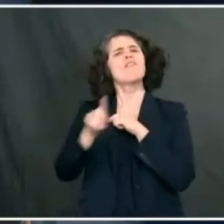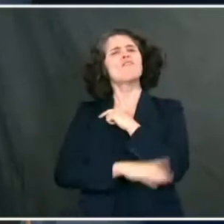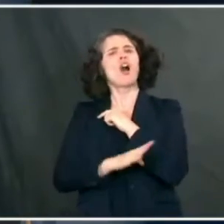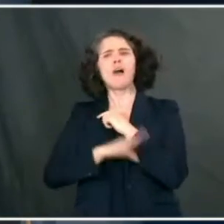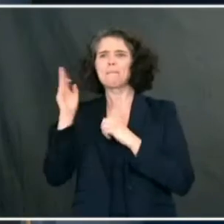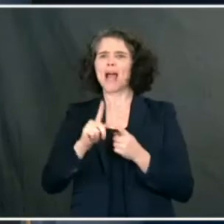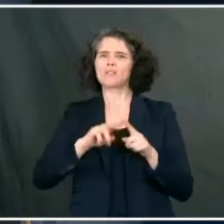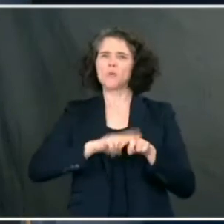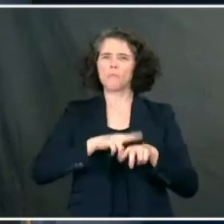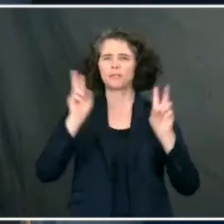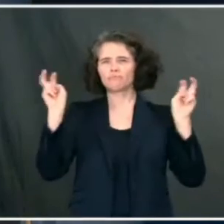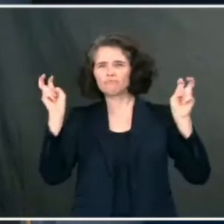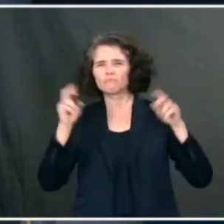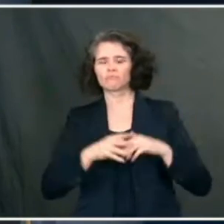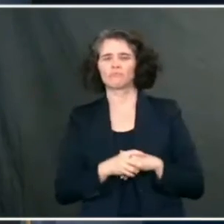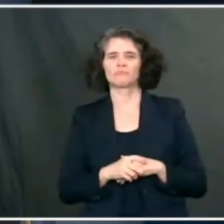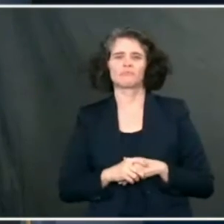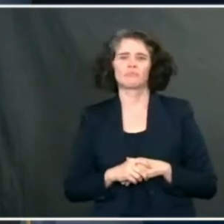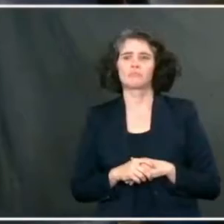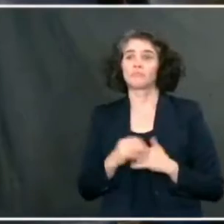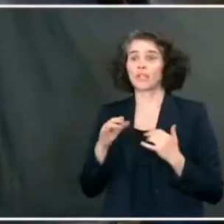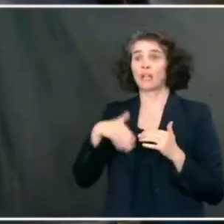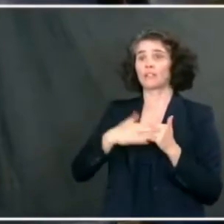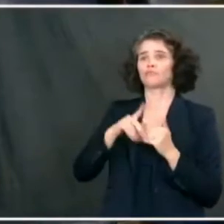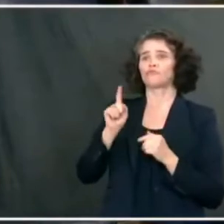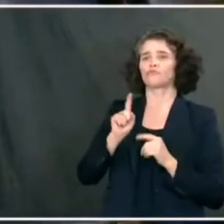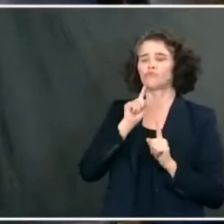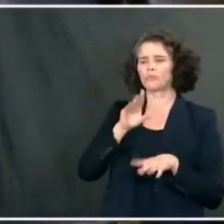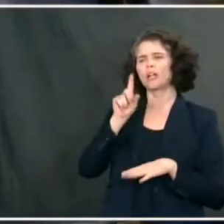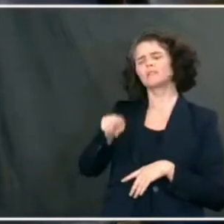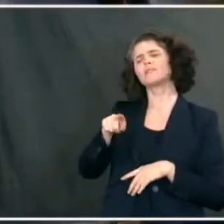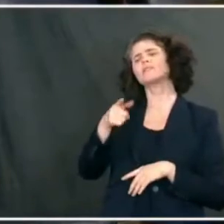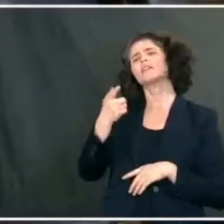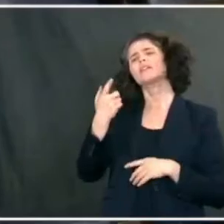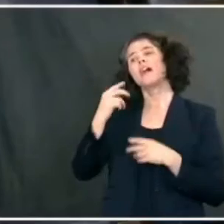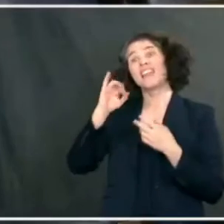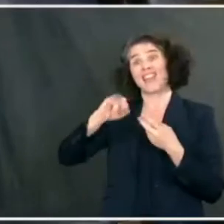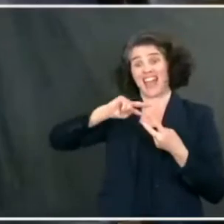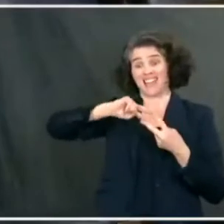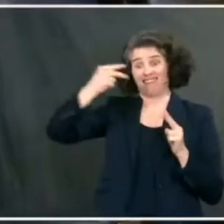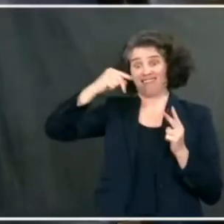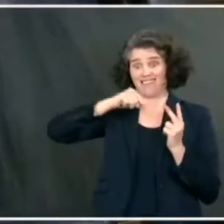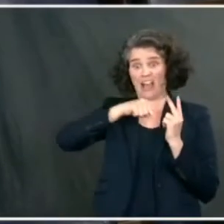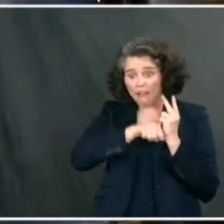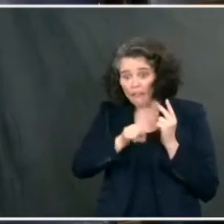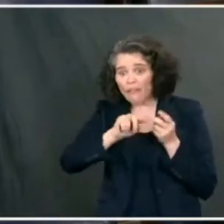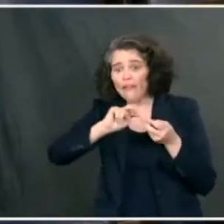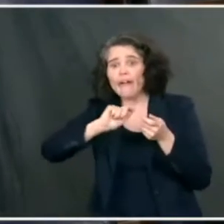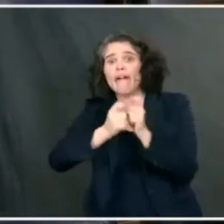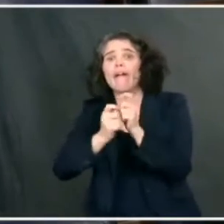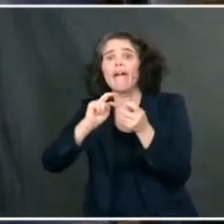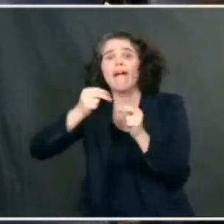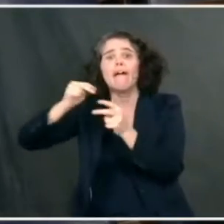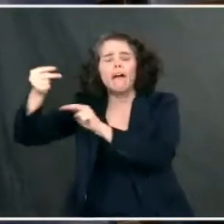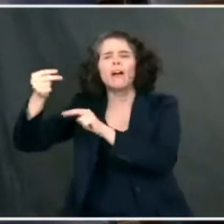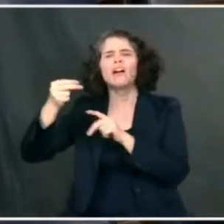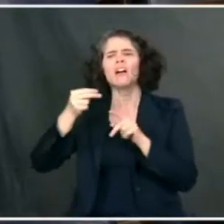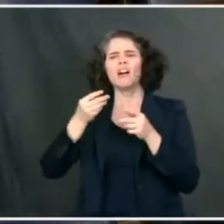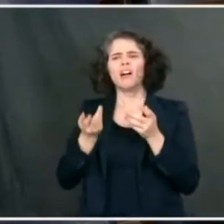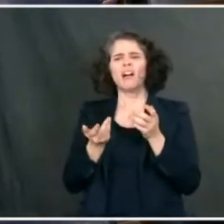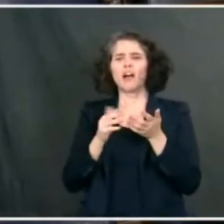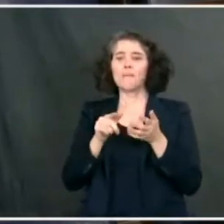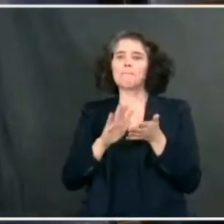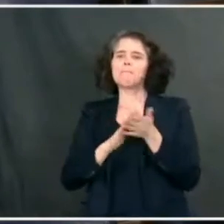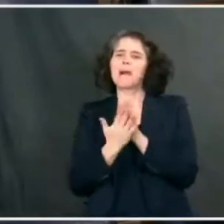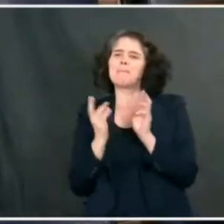On the mutations that you were talking about, a question about how exactly they increase transmissibility, does it